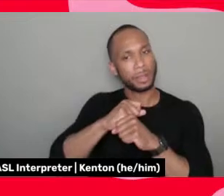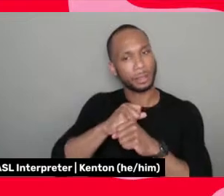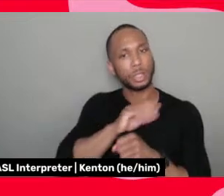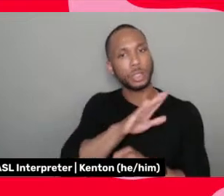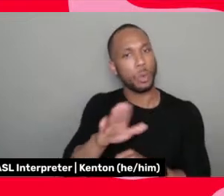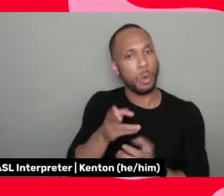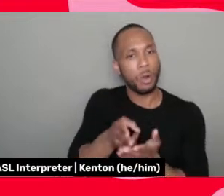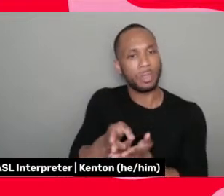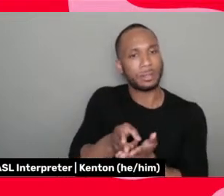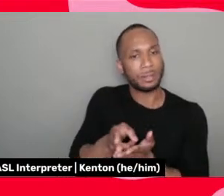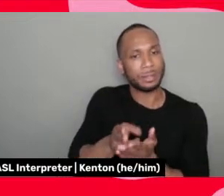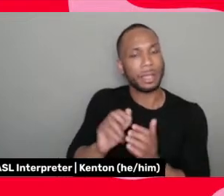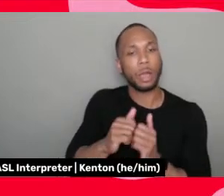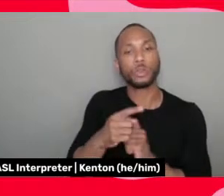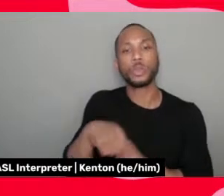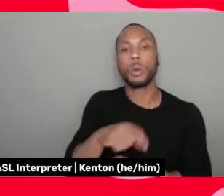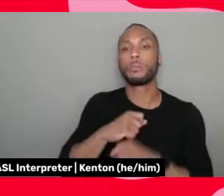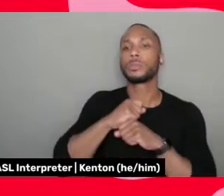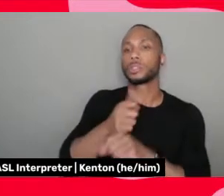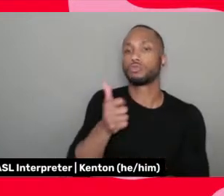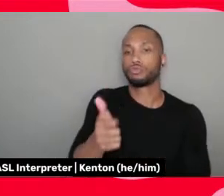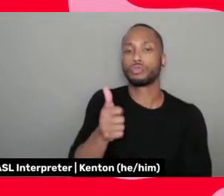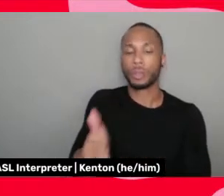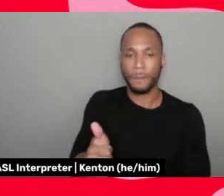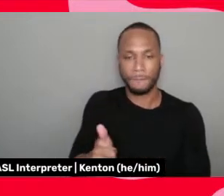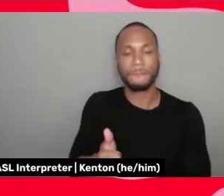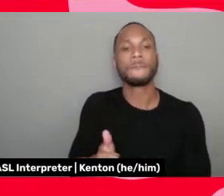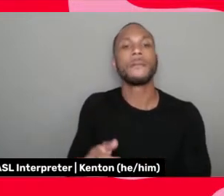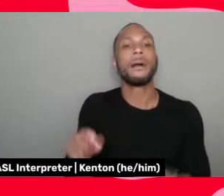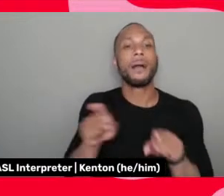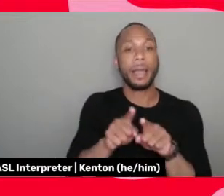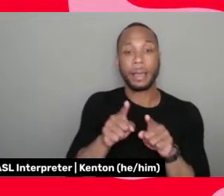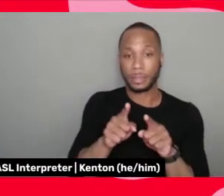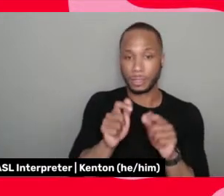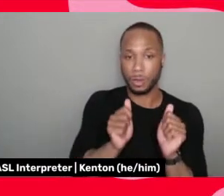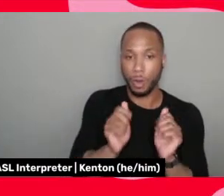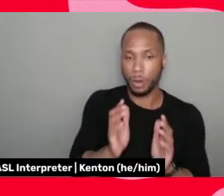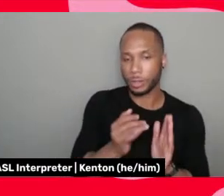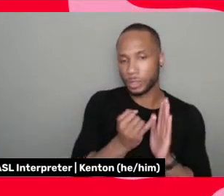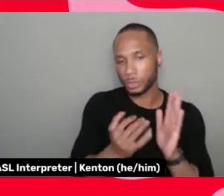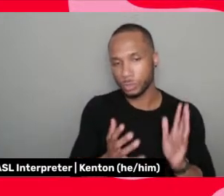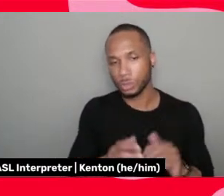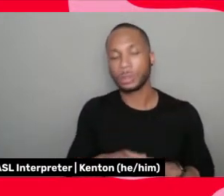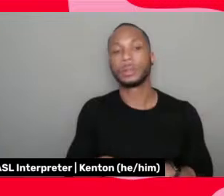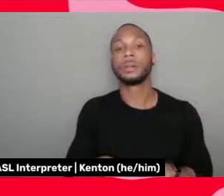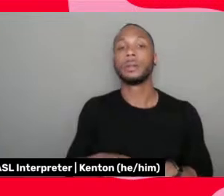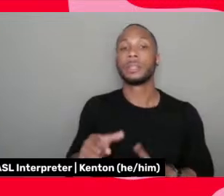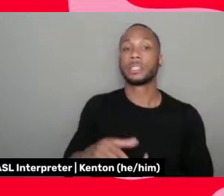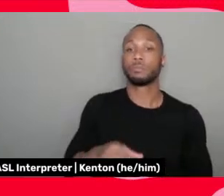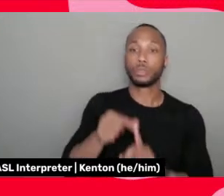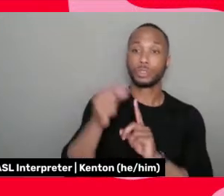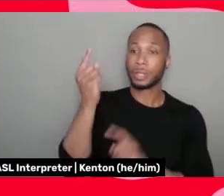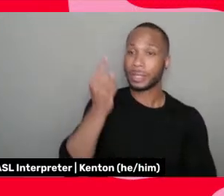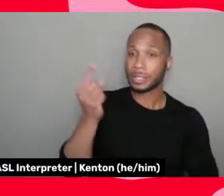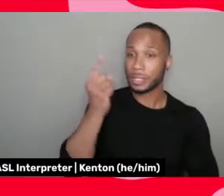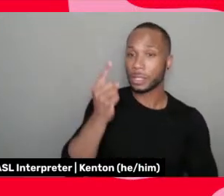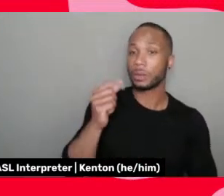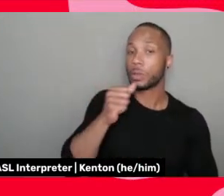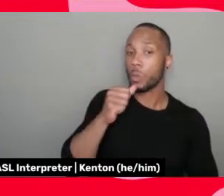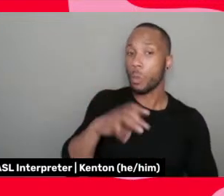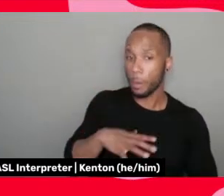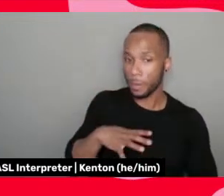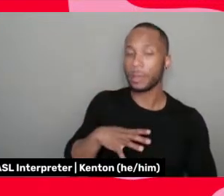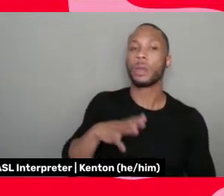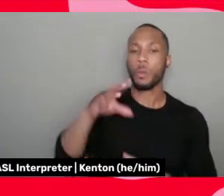authenticity, how do you protect yourself, um, as an artist, especially considering the women who were featured